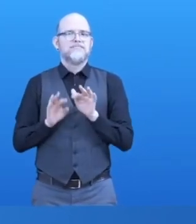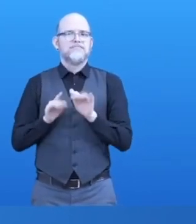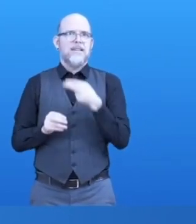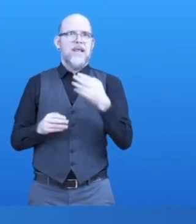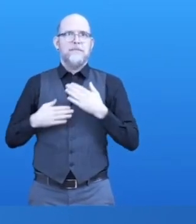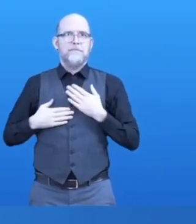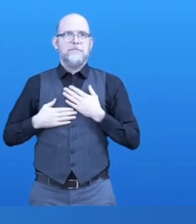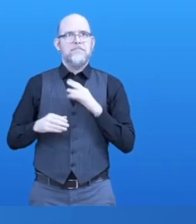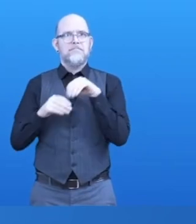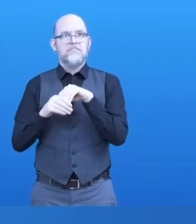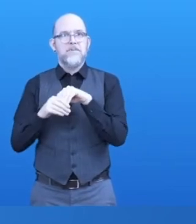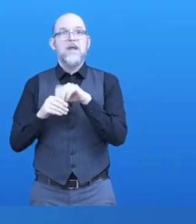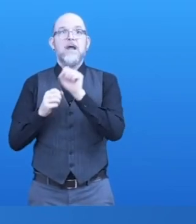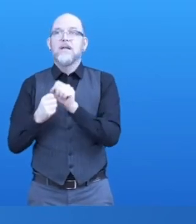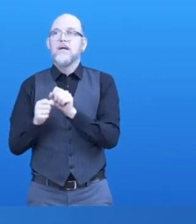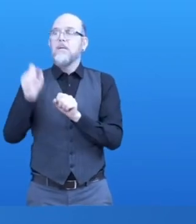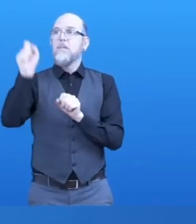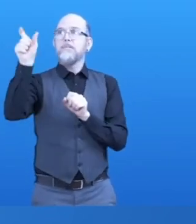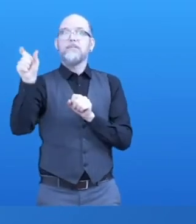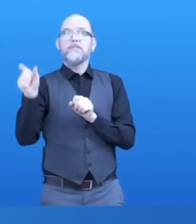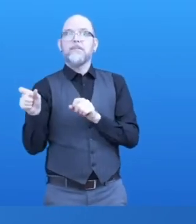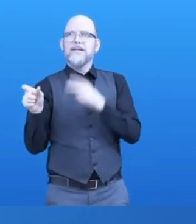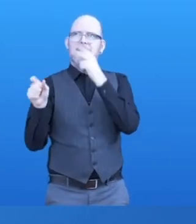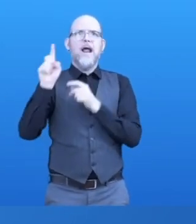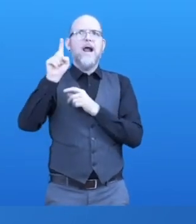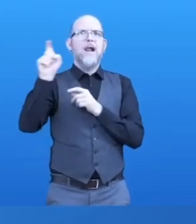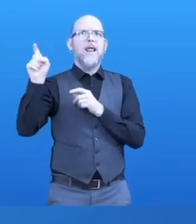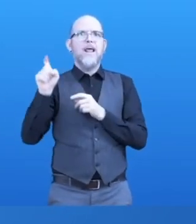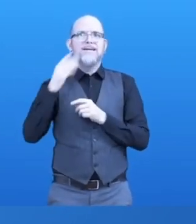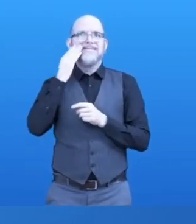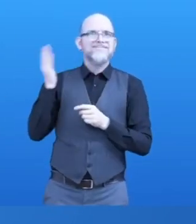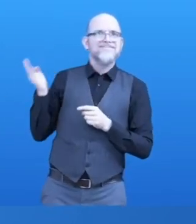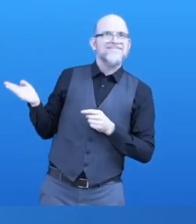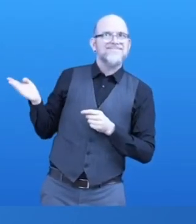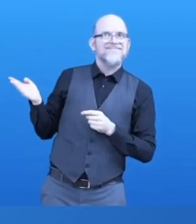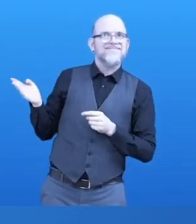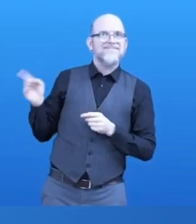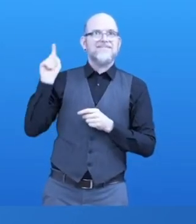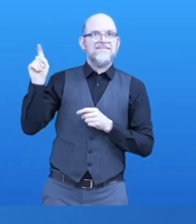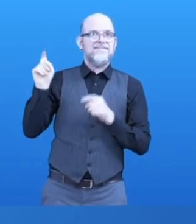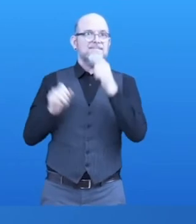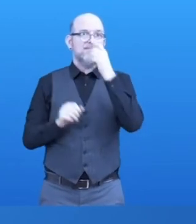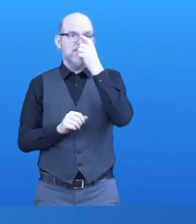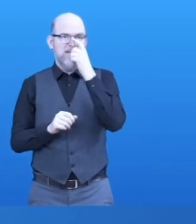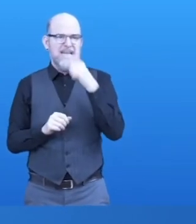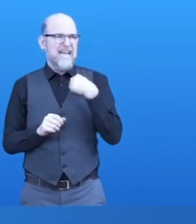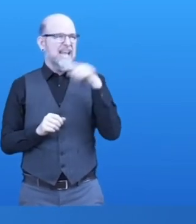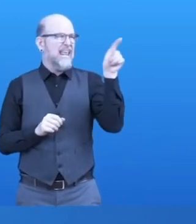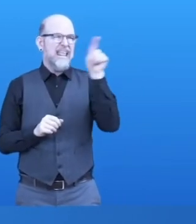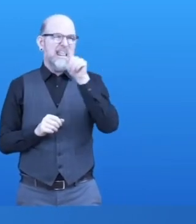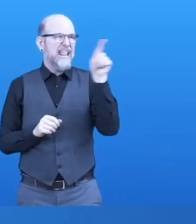every web page. Users are able to get help here for any content that is difficult to understand.